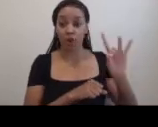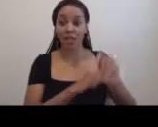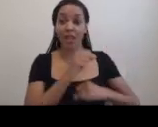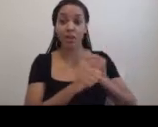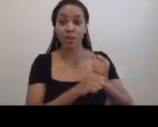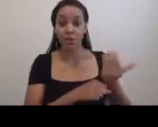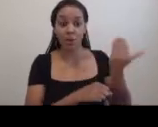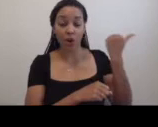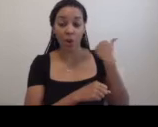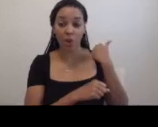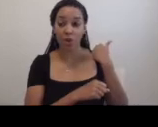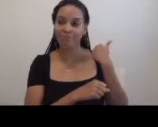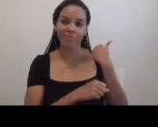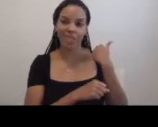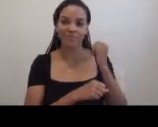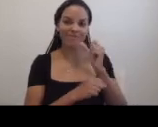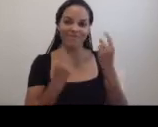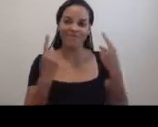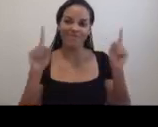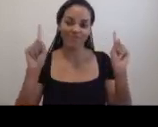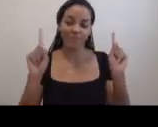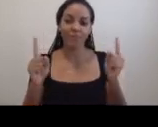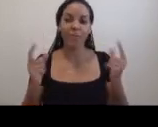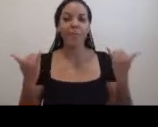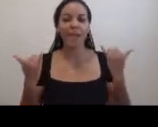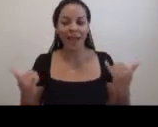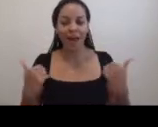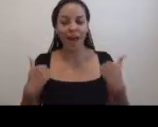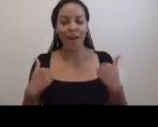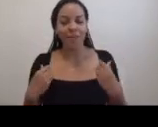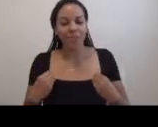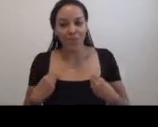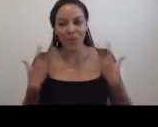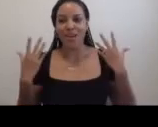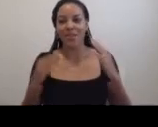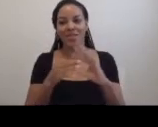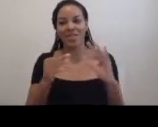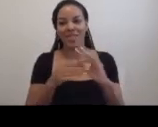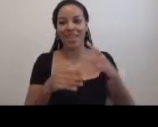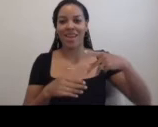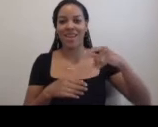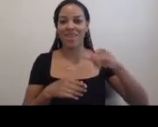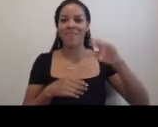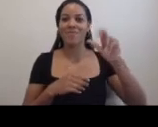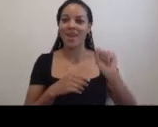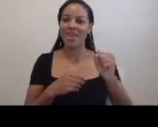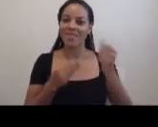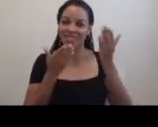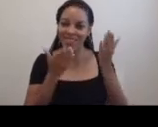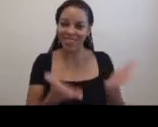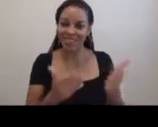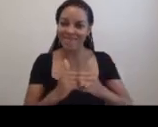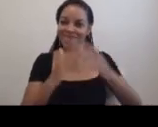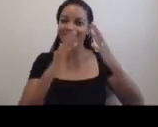but it didn't happen. And now I'm thrilled to say that PEARS exists, quote,